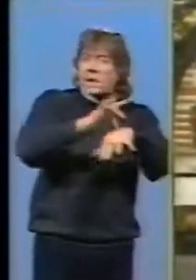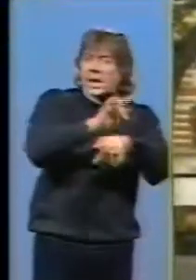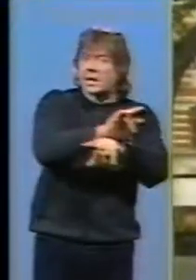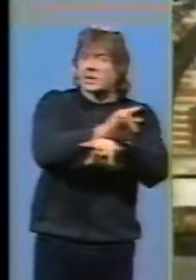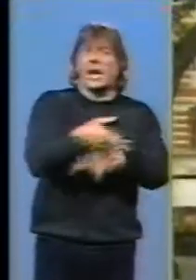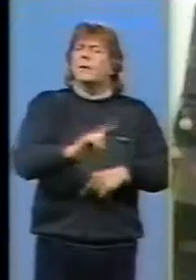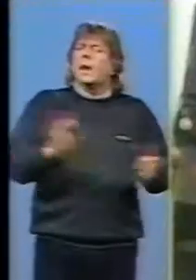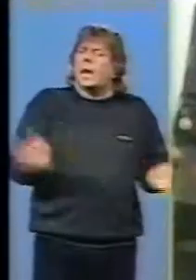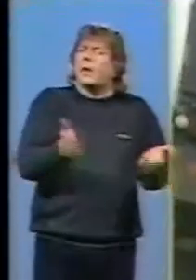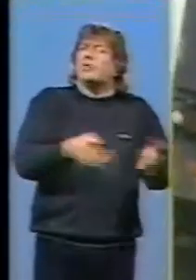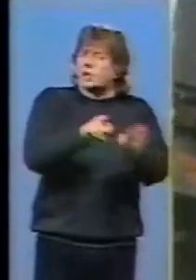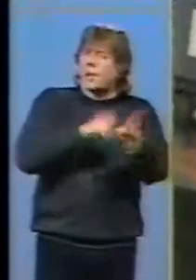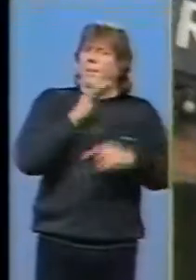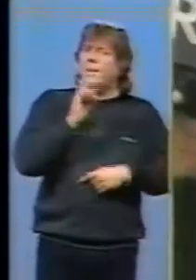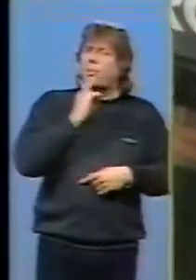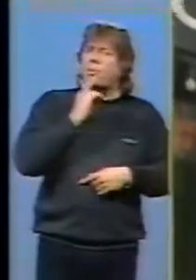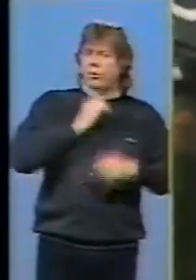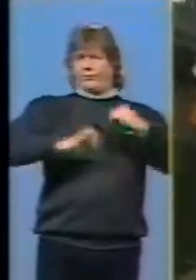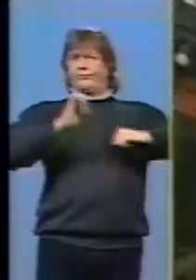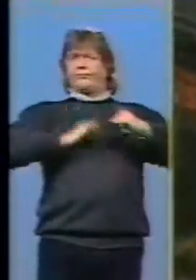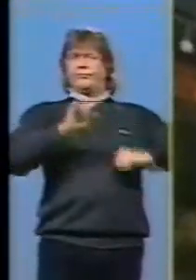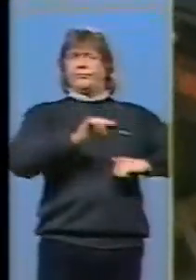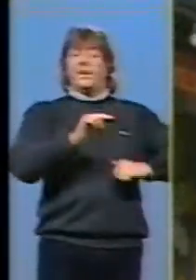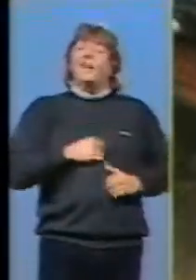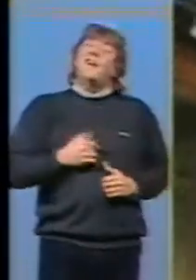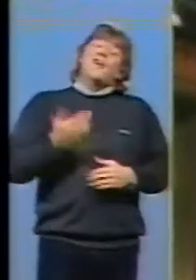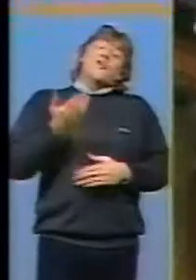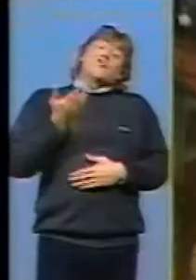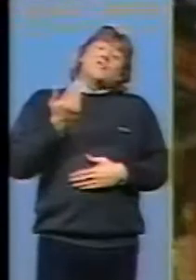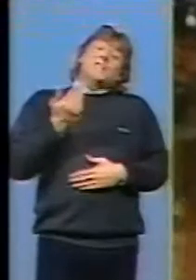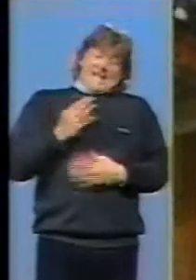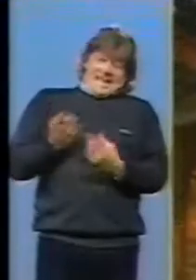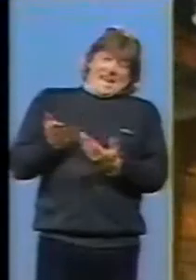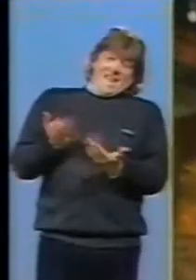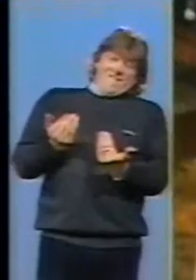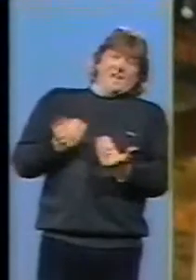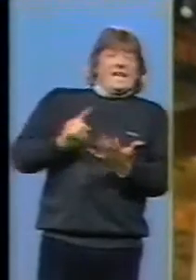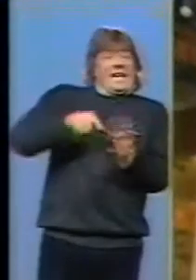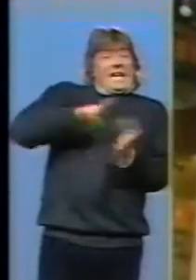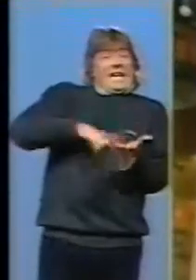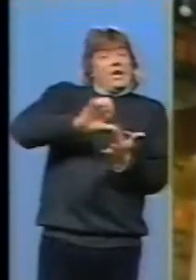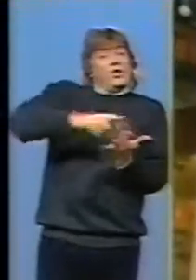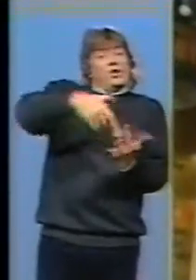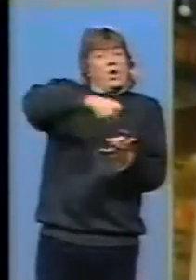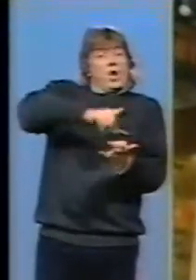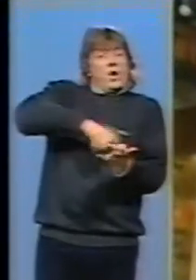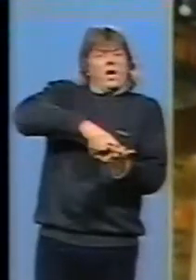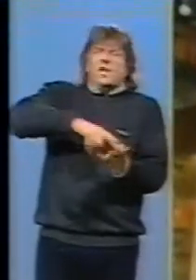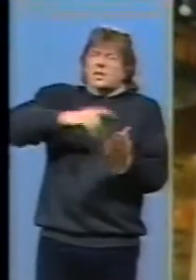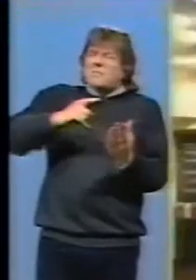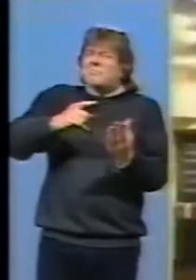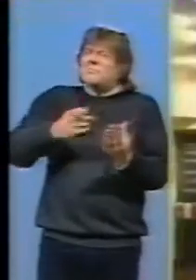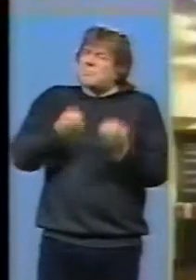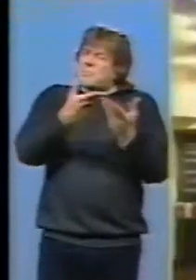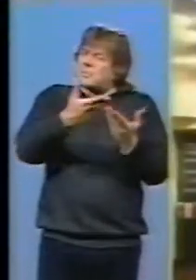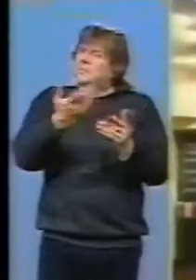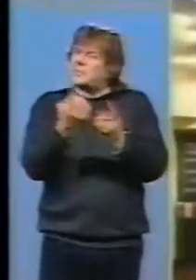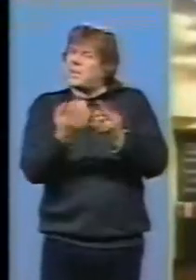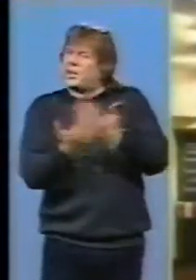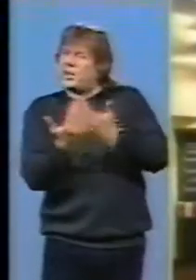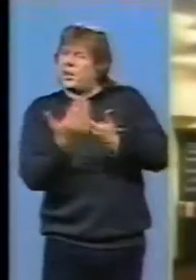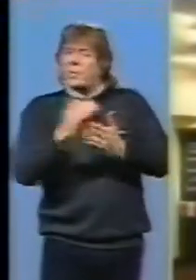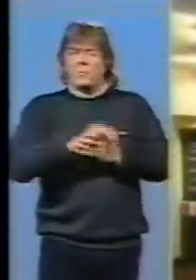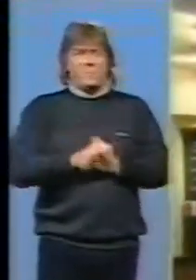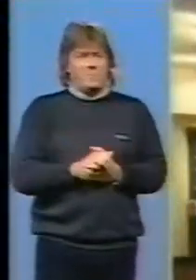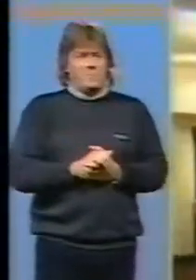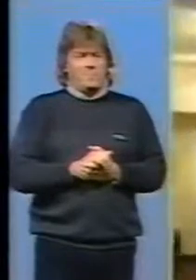talent recently they invited Ian Jury to take them in a different direction I'm quite in